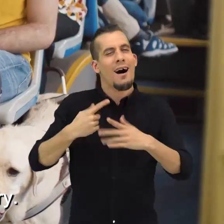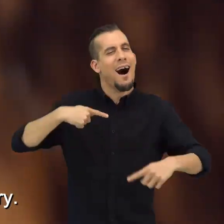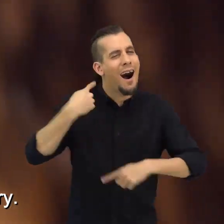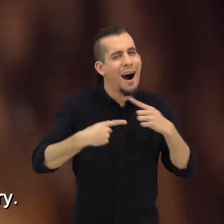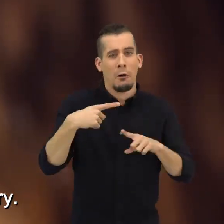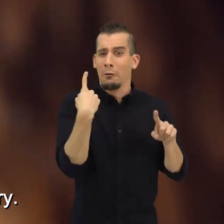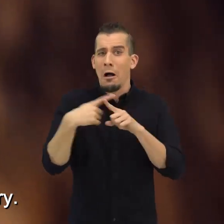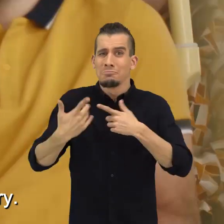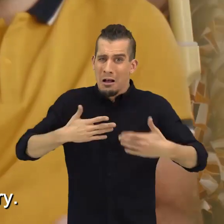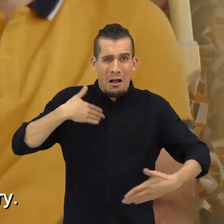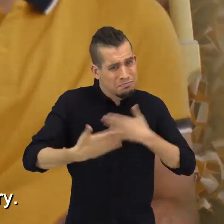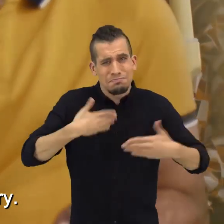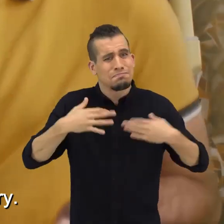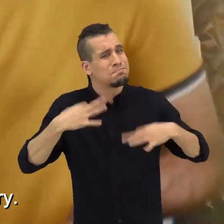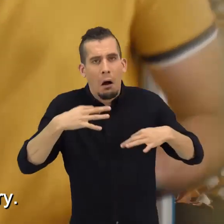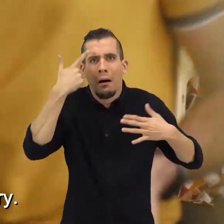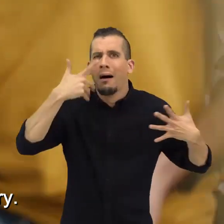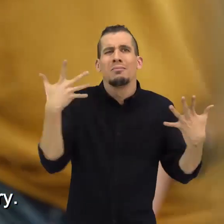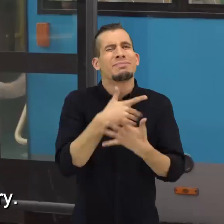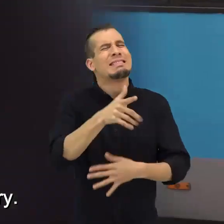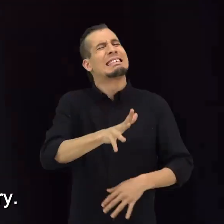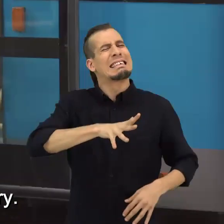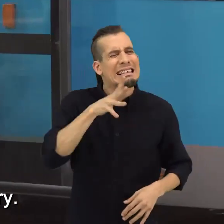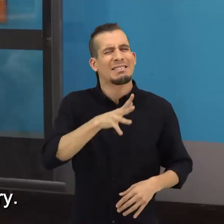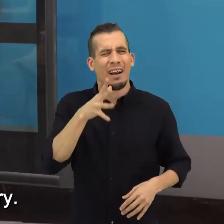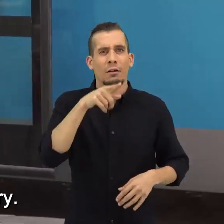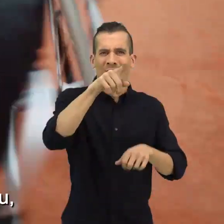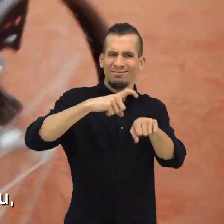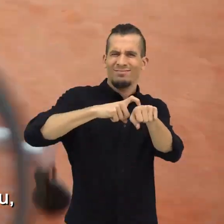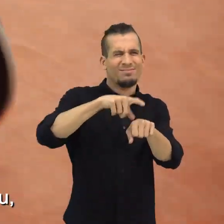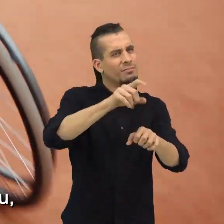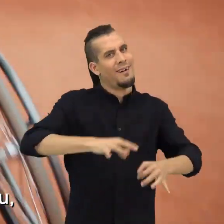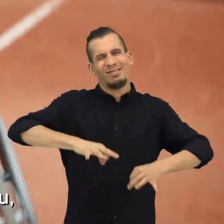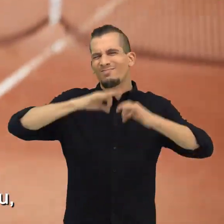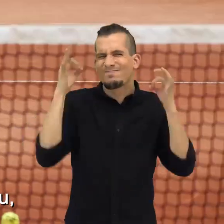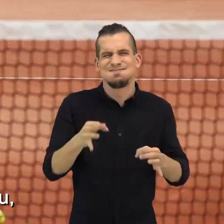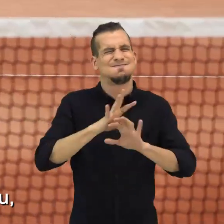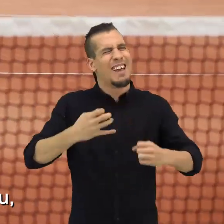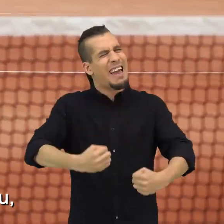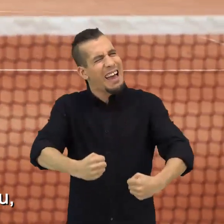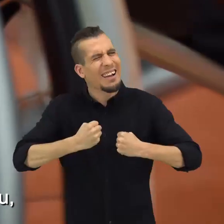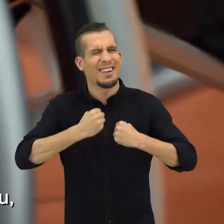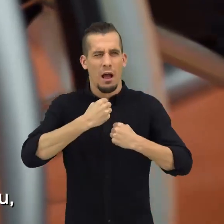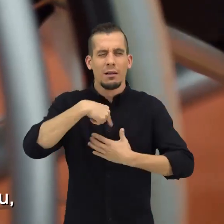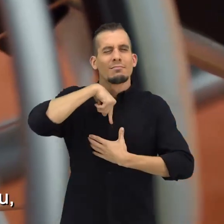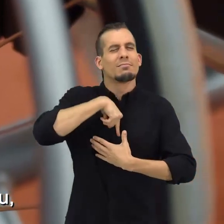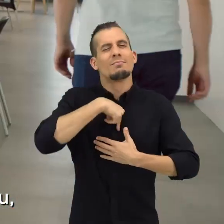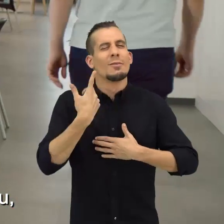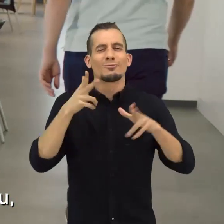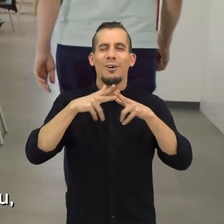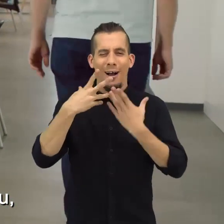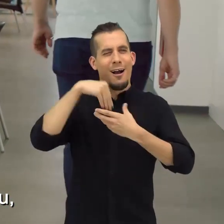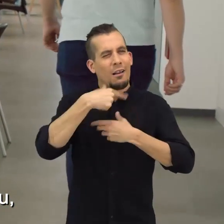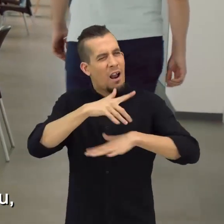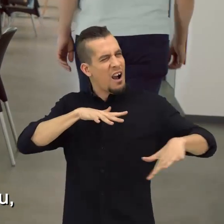to make it possible for everyday things to be extraordinary. With your determination, energy and the social spirit